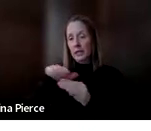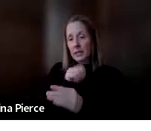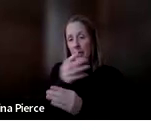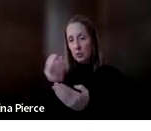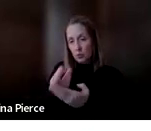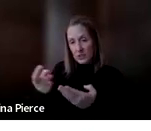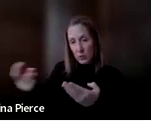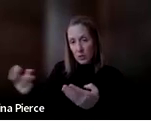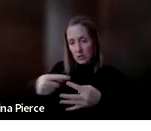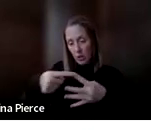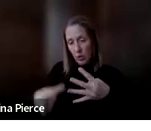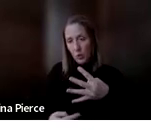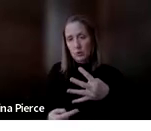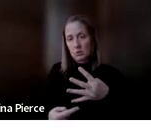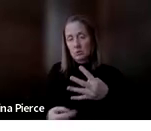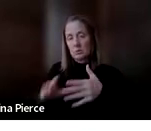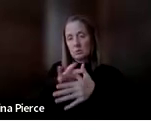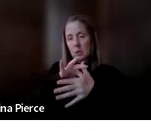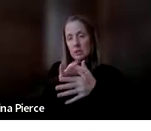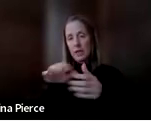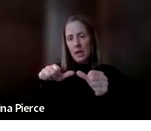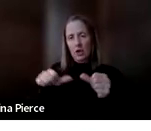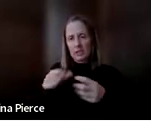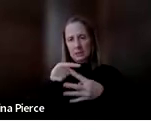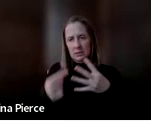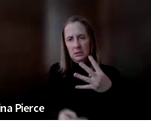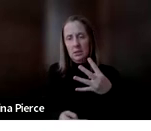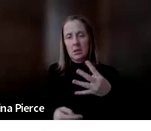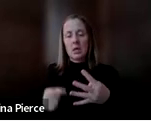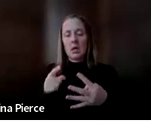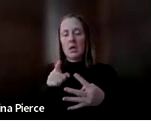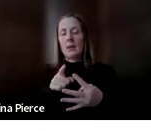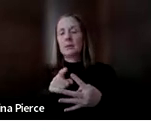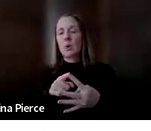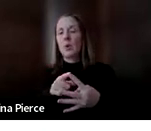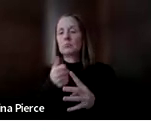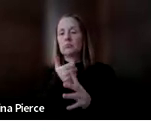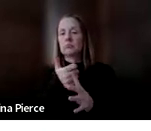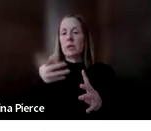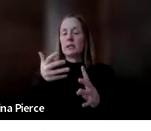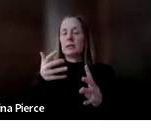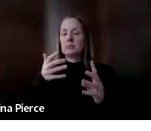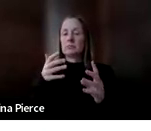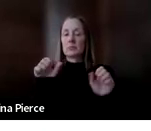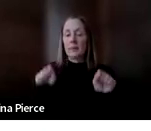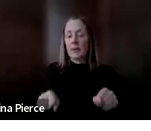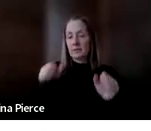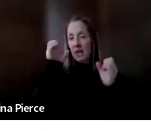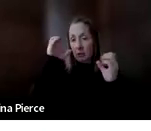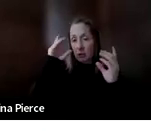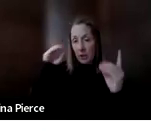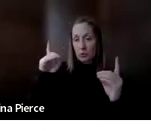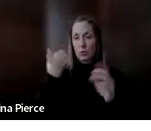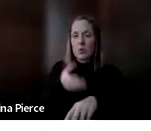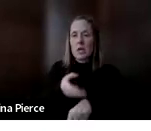content areas. So again, we look at building the capacity of educators to improve learning